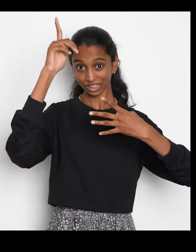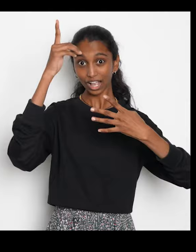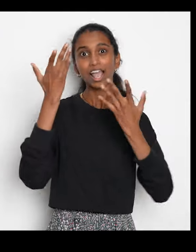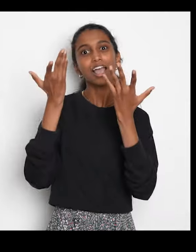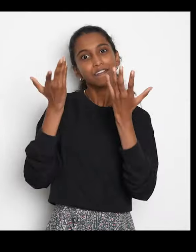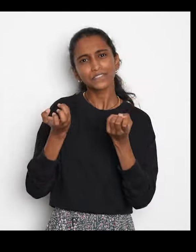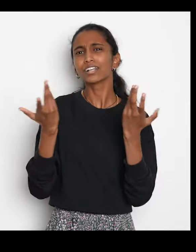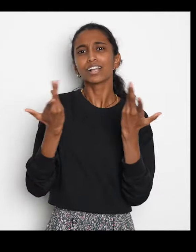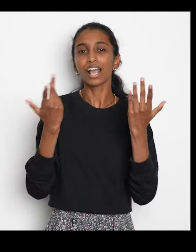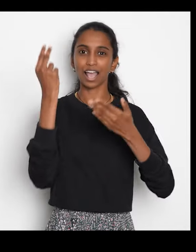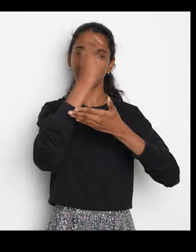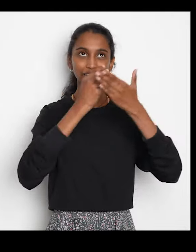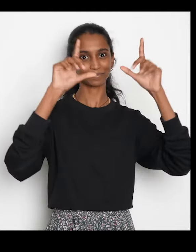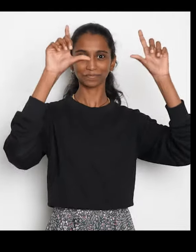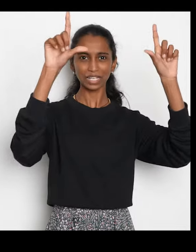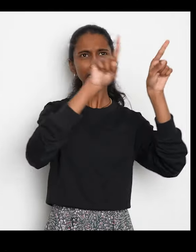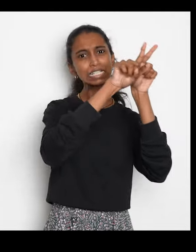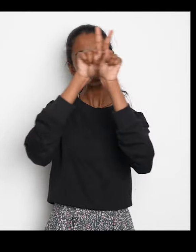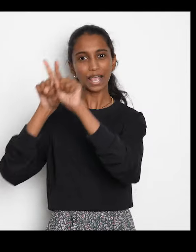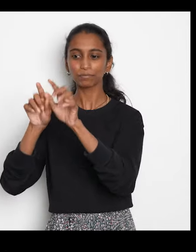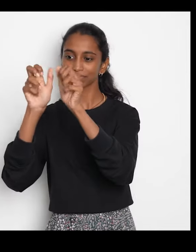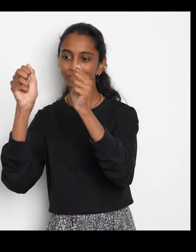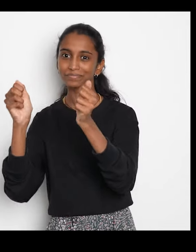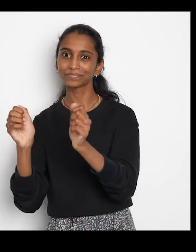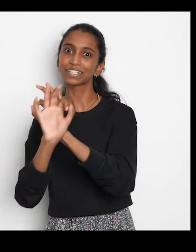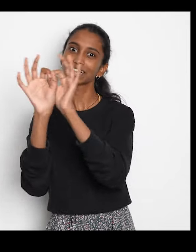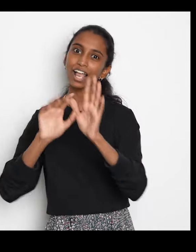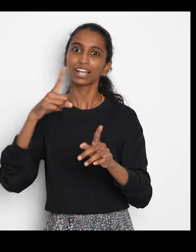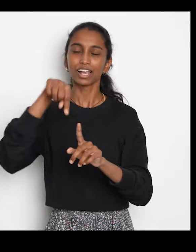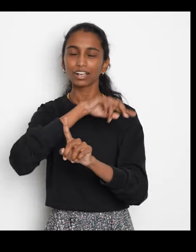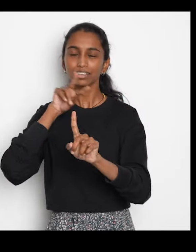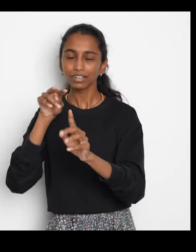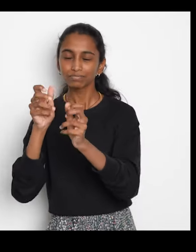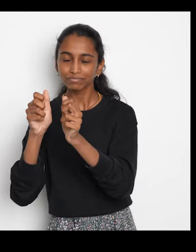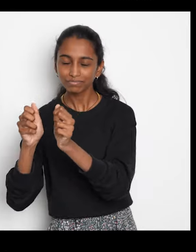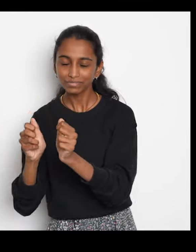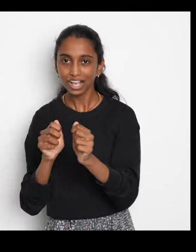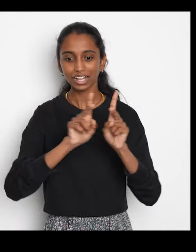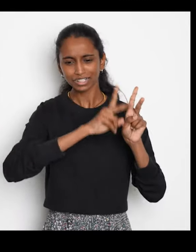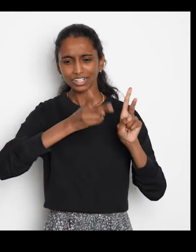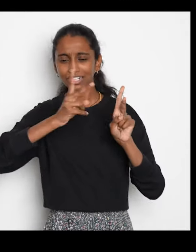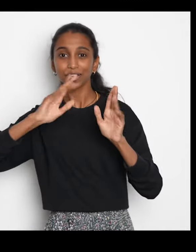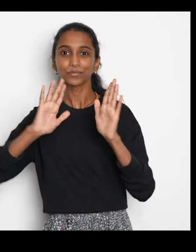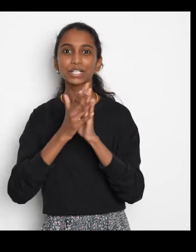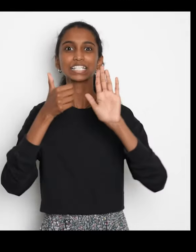six tactile interpretations of the artwork to add another layer to your experience.